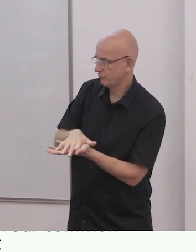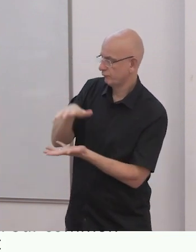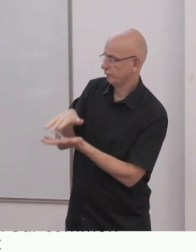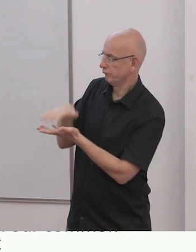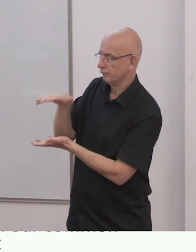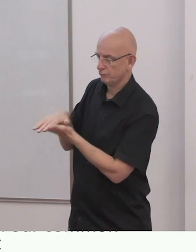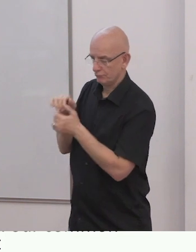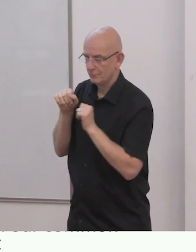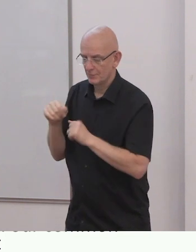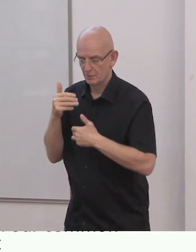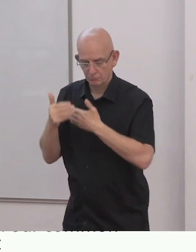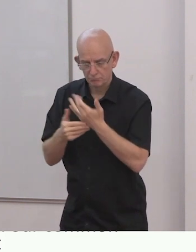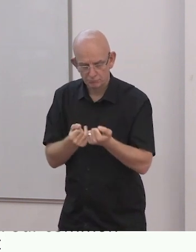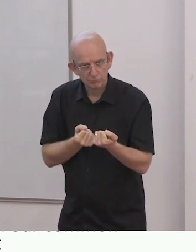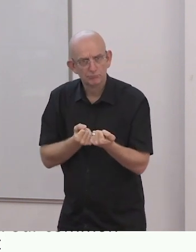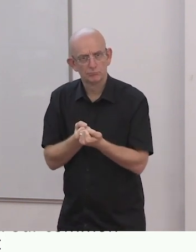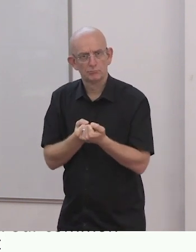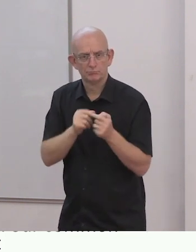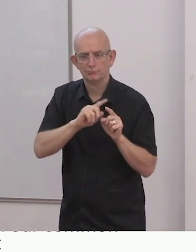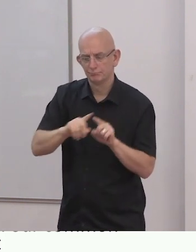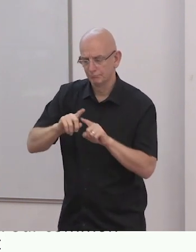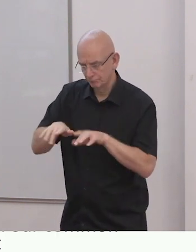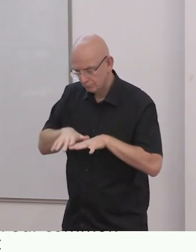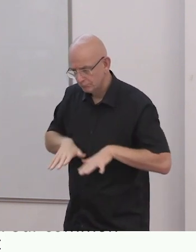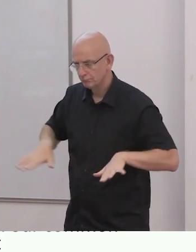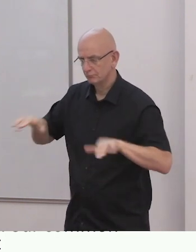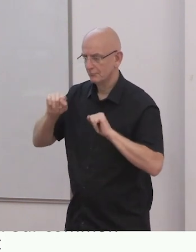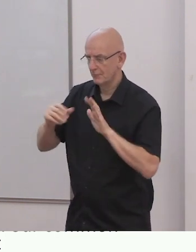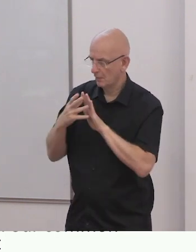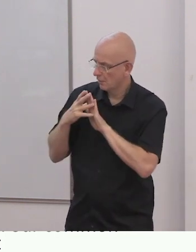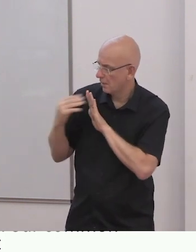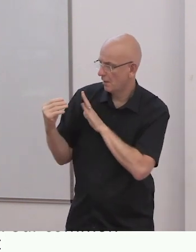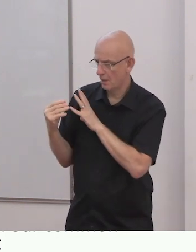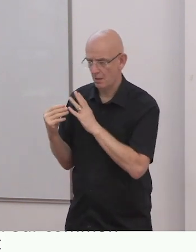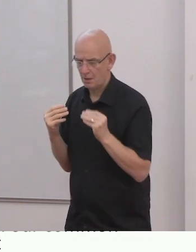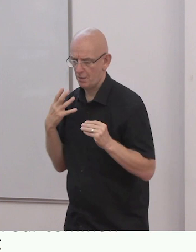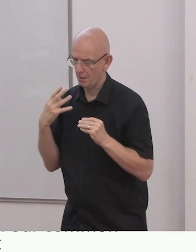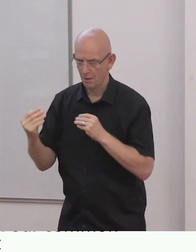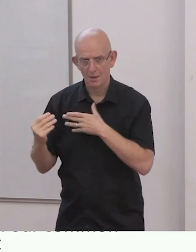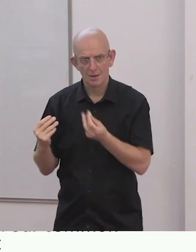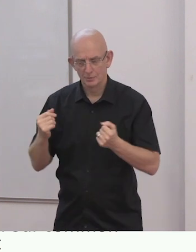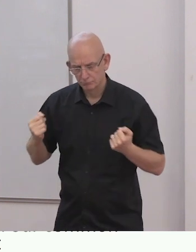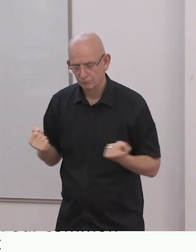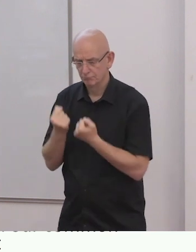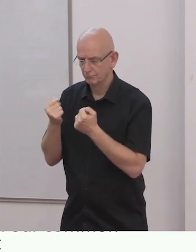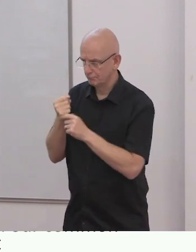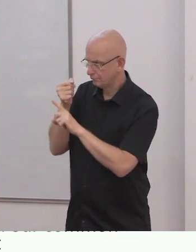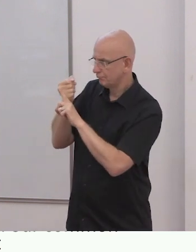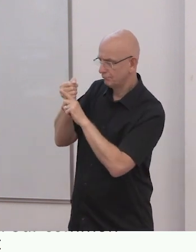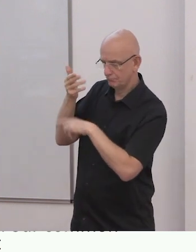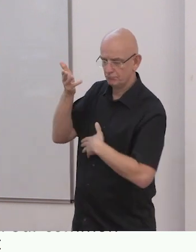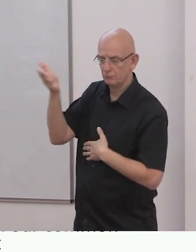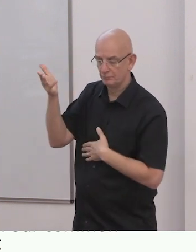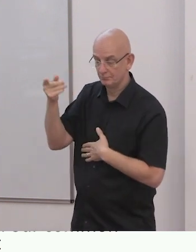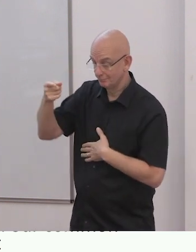models. members can support each other to do inclusive education advocacy work